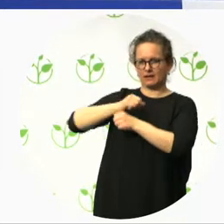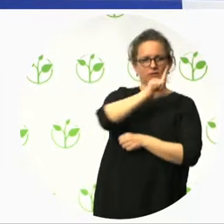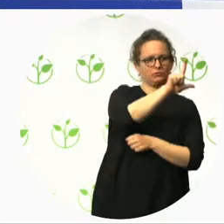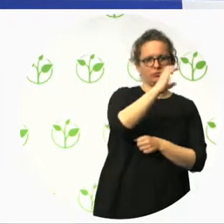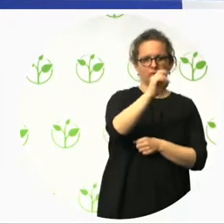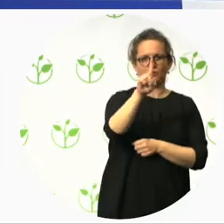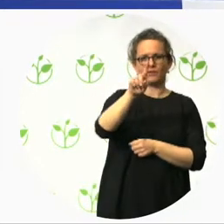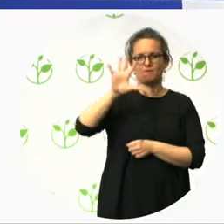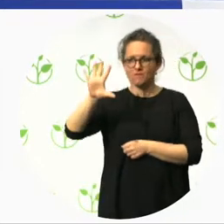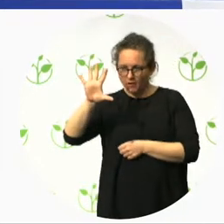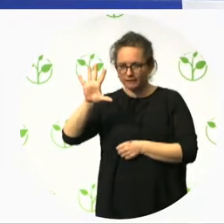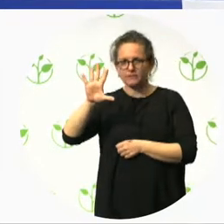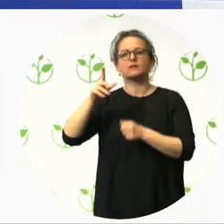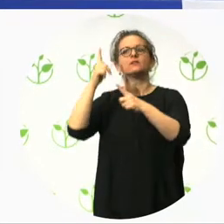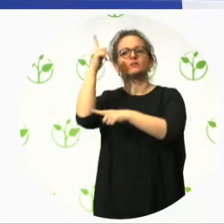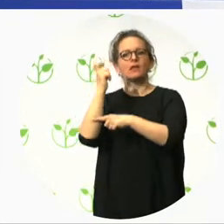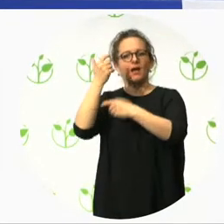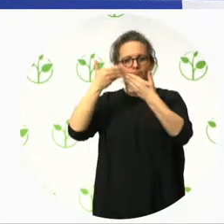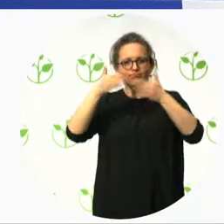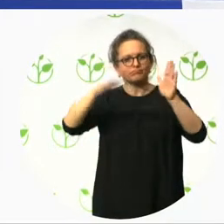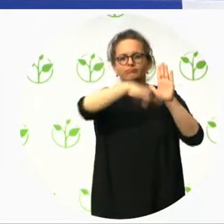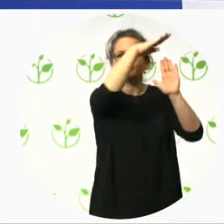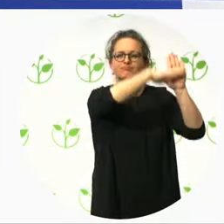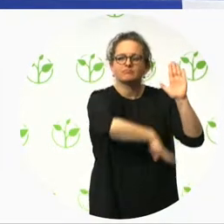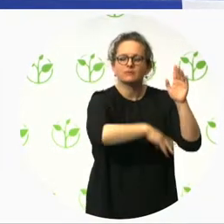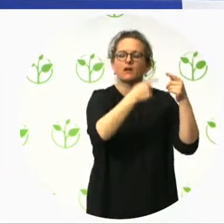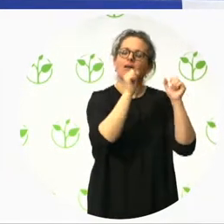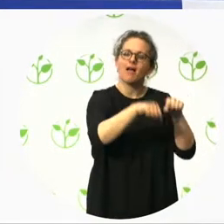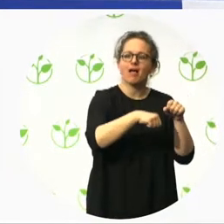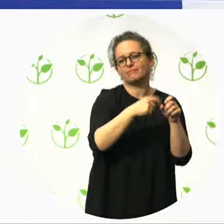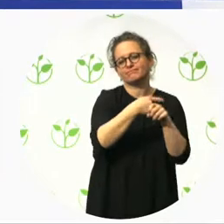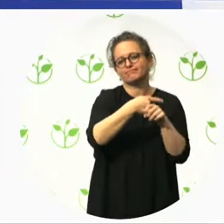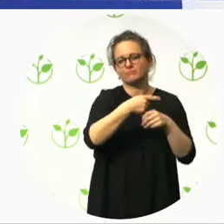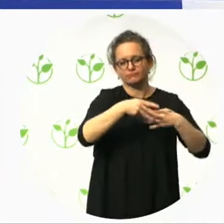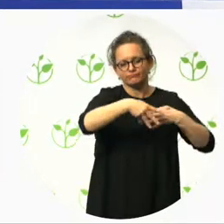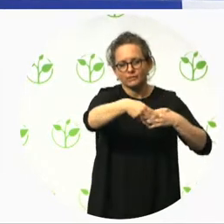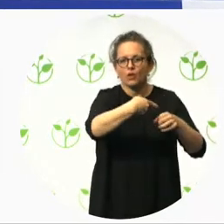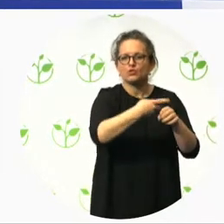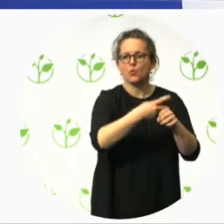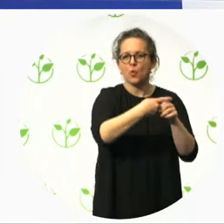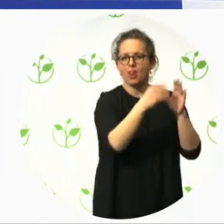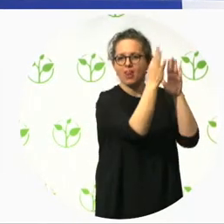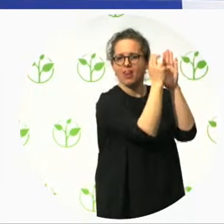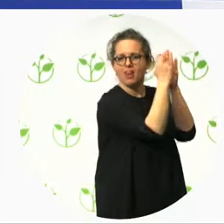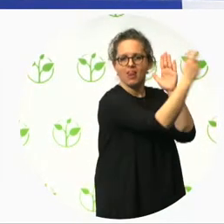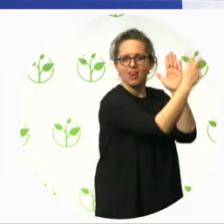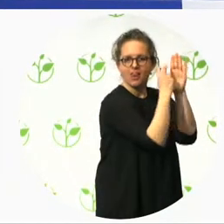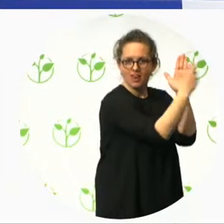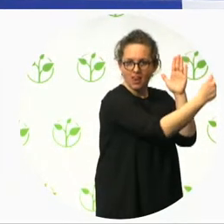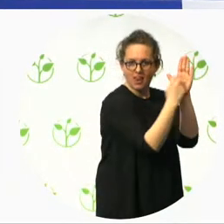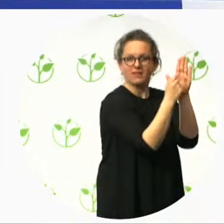.barrierecheck.at.